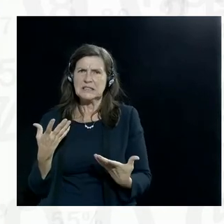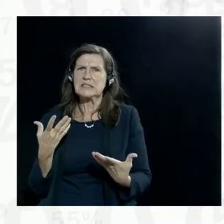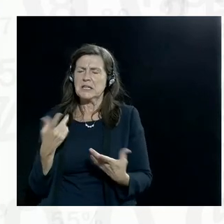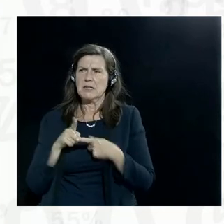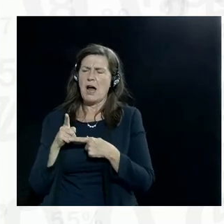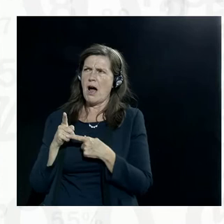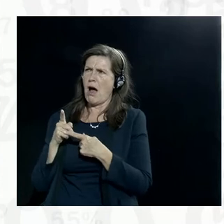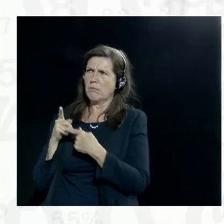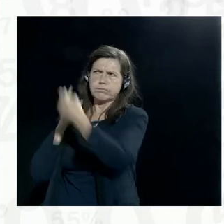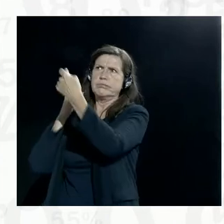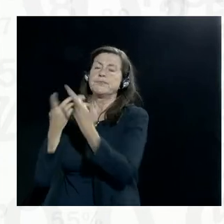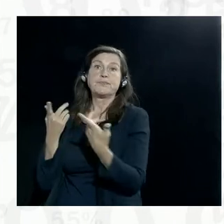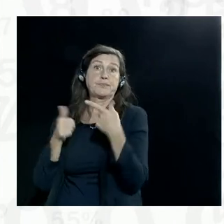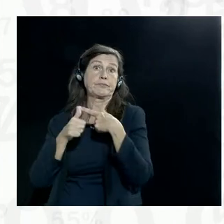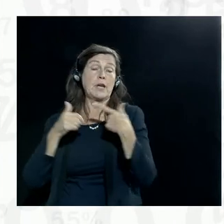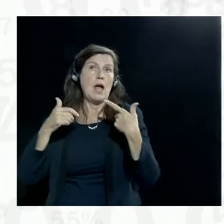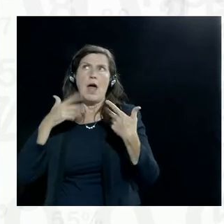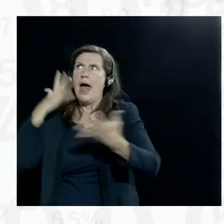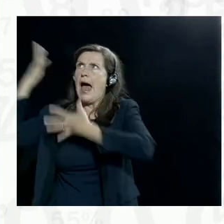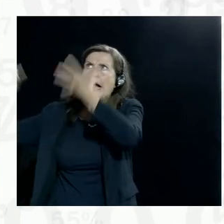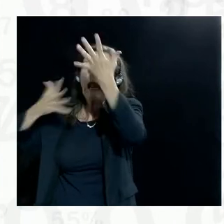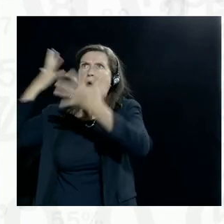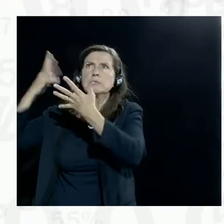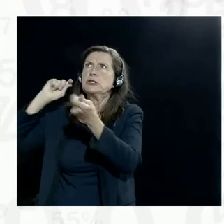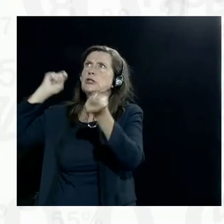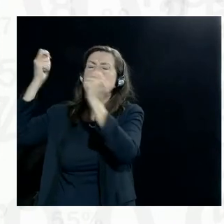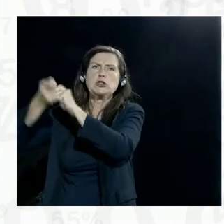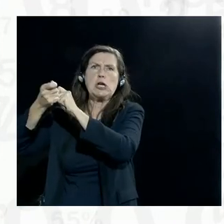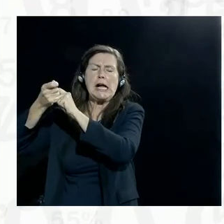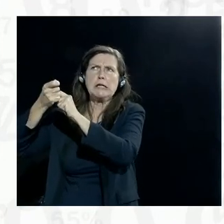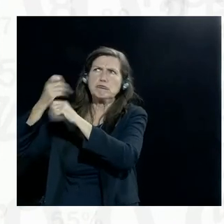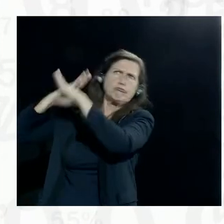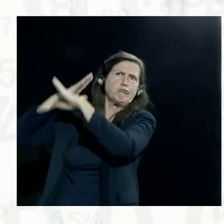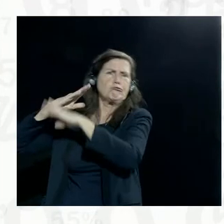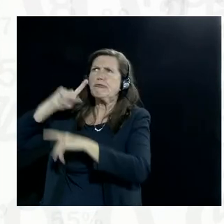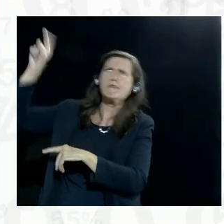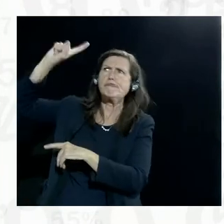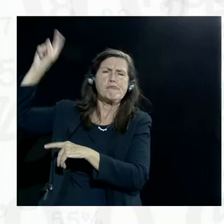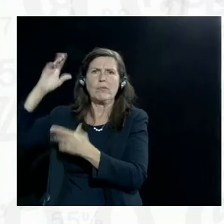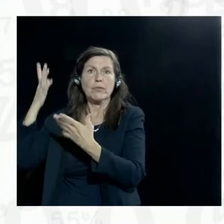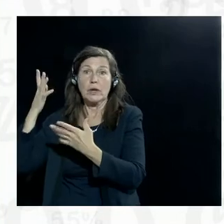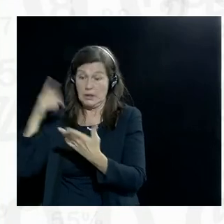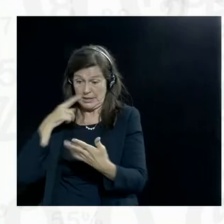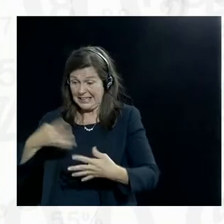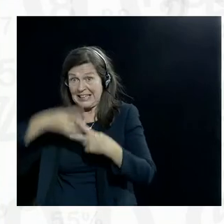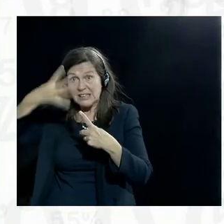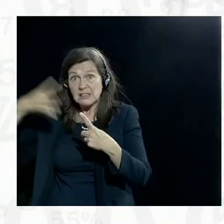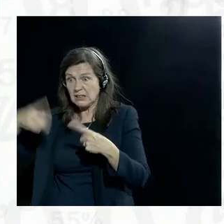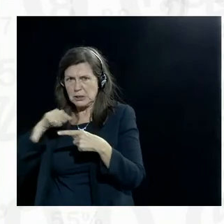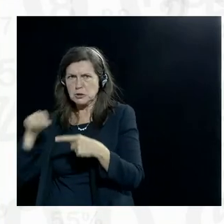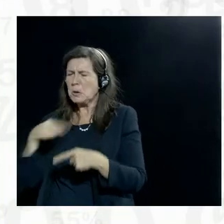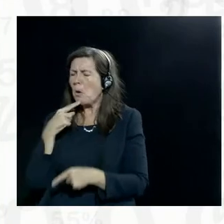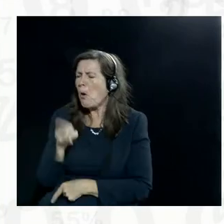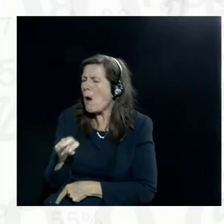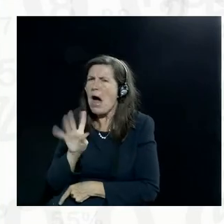Climate change comes to mind, where some of the most fundamental statistics are still called into question